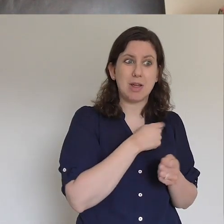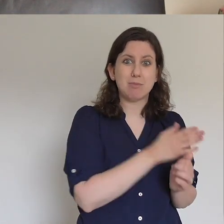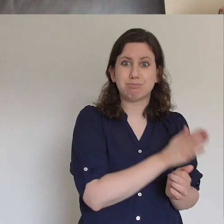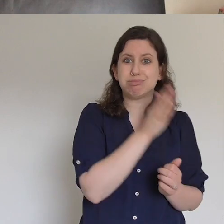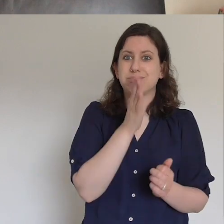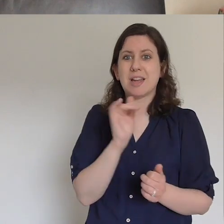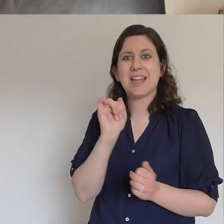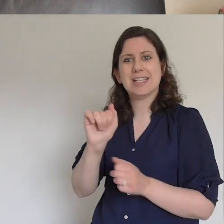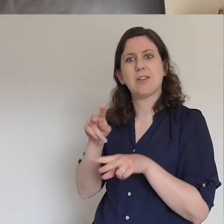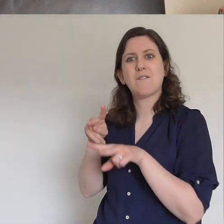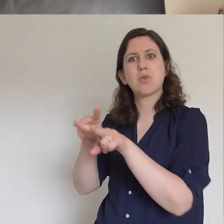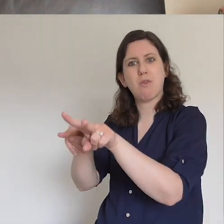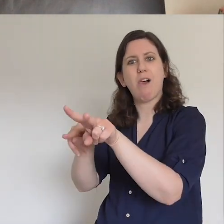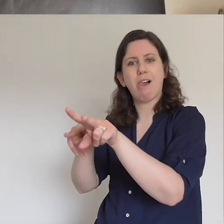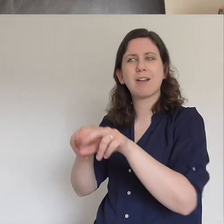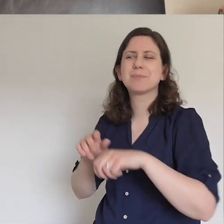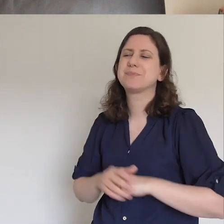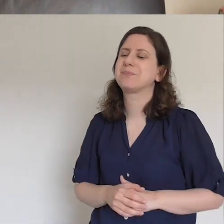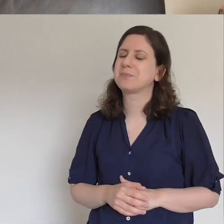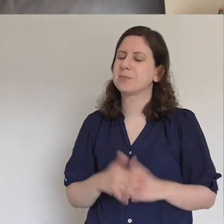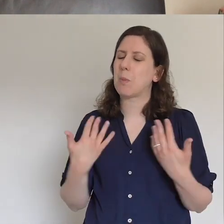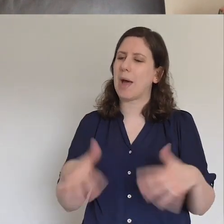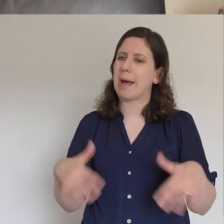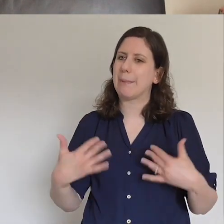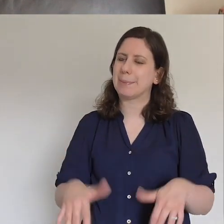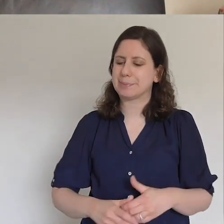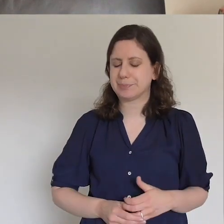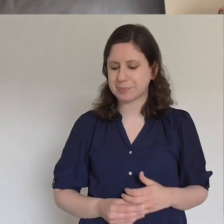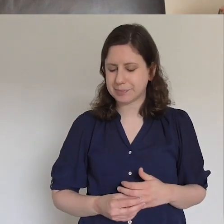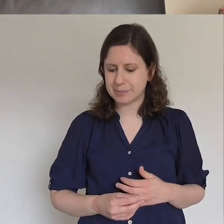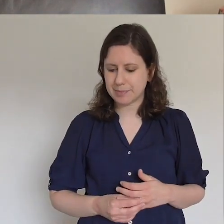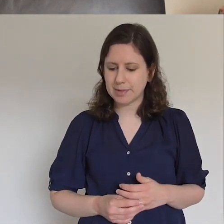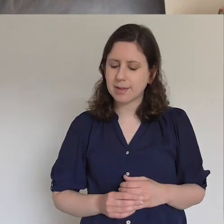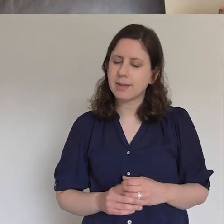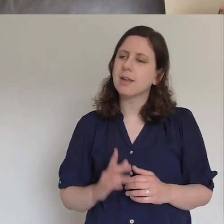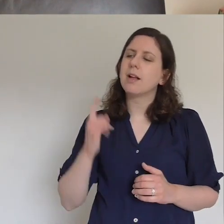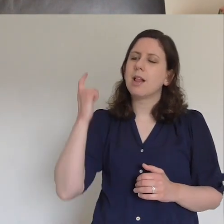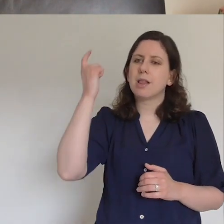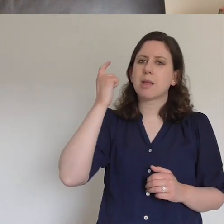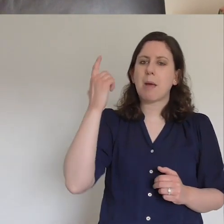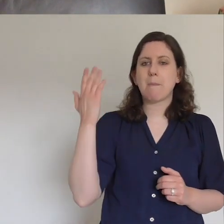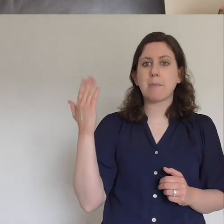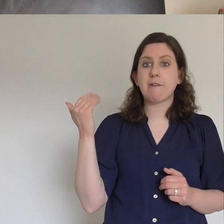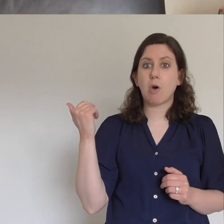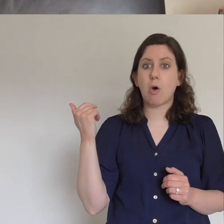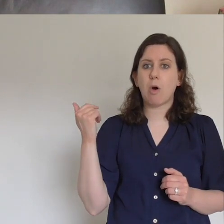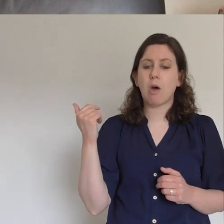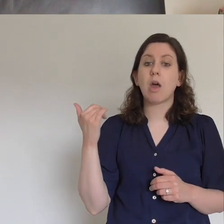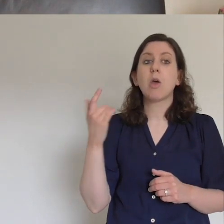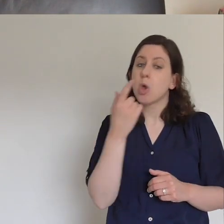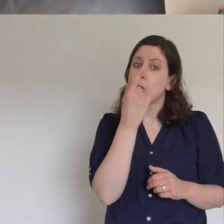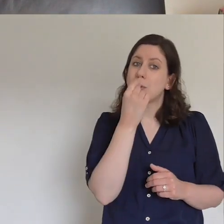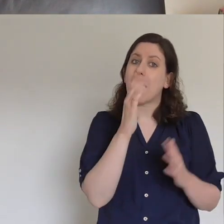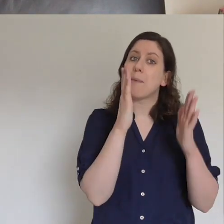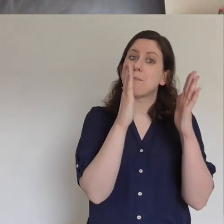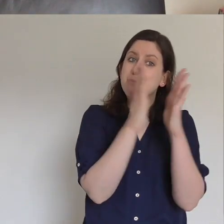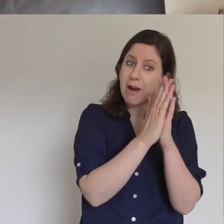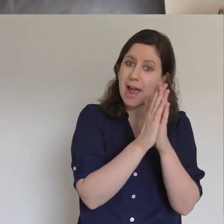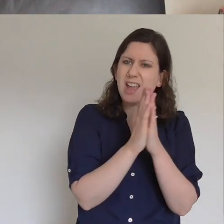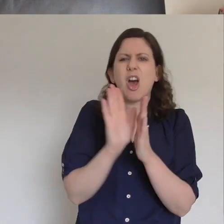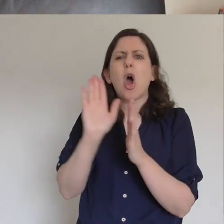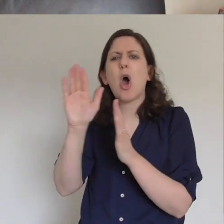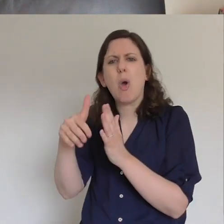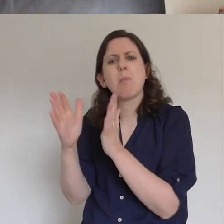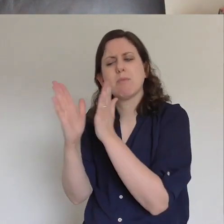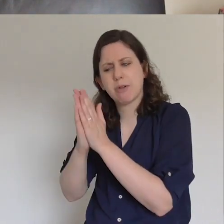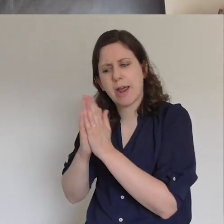and it kind of makes you think doesn't it as well what we were saying earlier about you know you could be praying for them but have you got any opportunity to